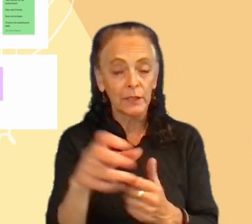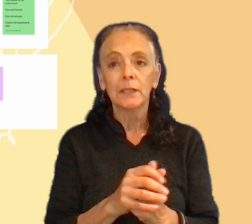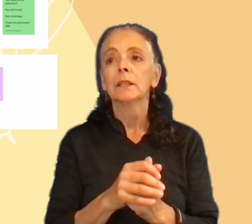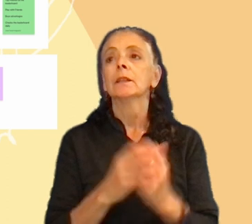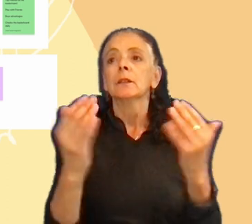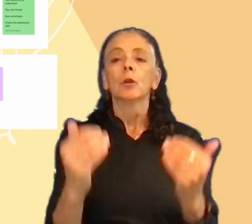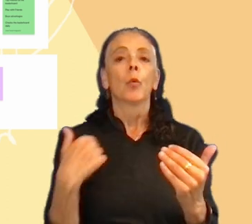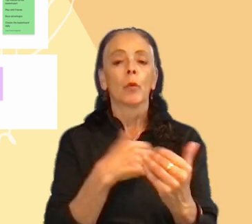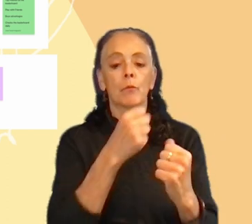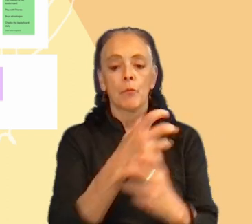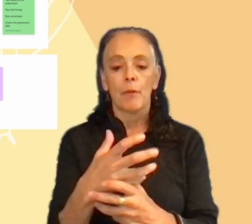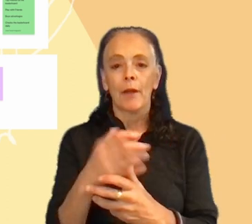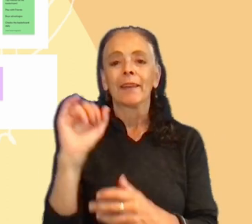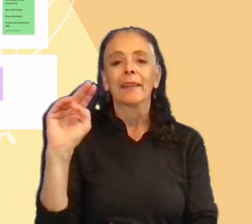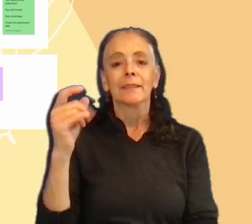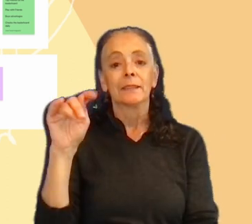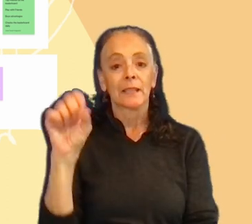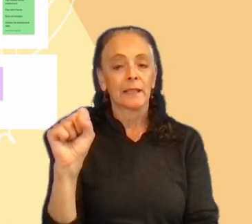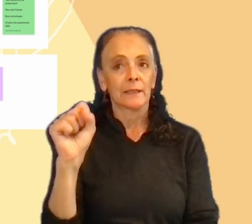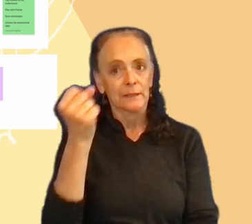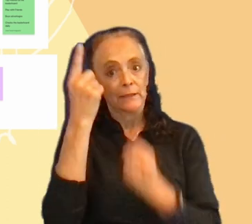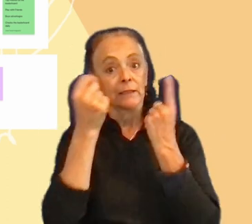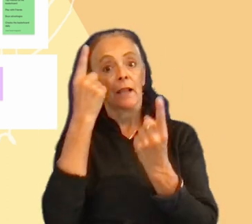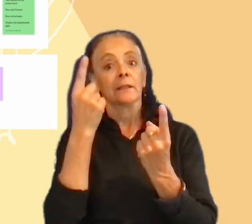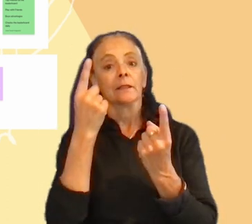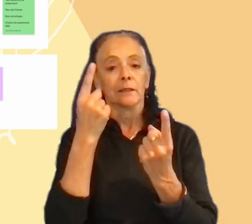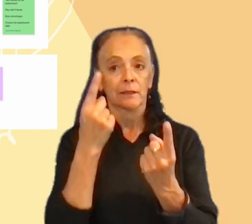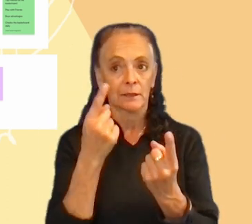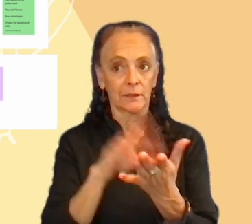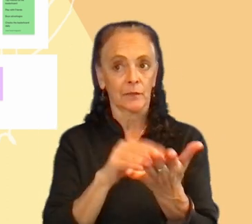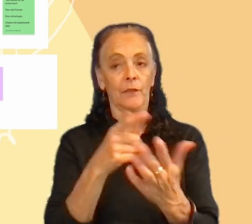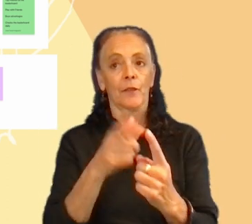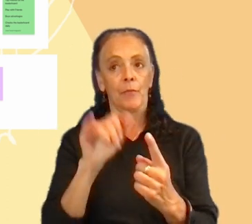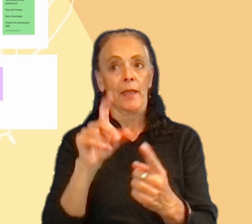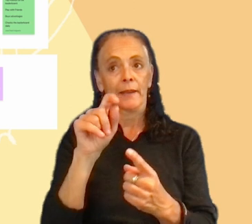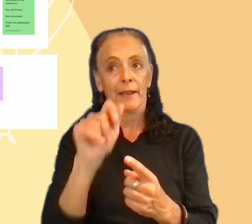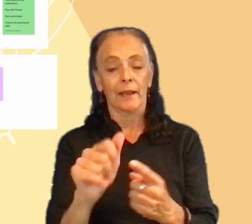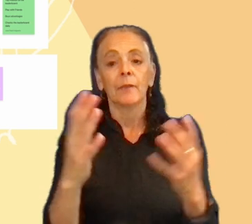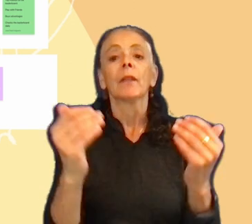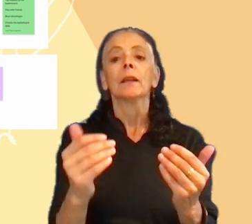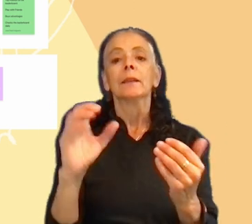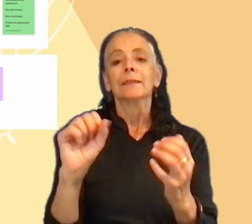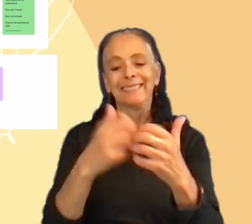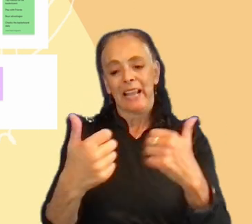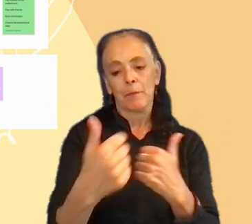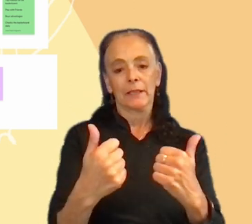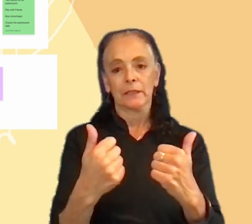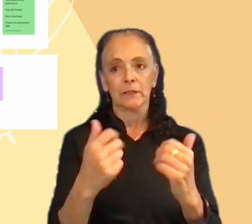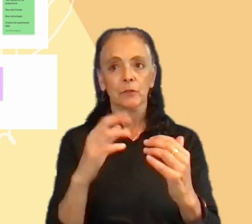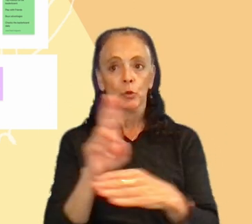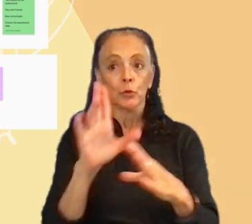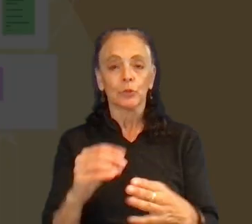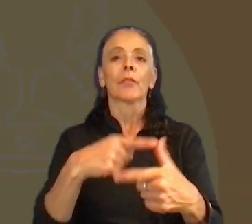prepared insights based on these data, segmented the users, and created the personas.